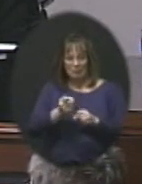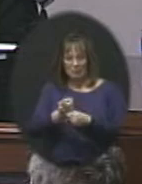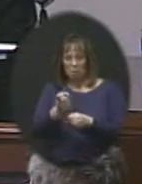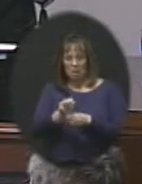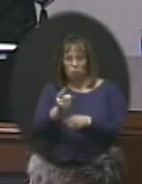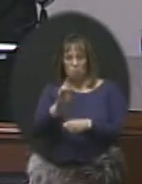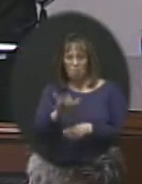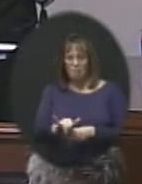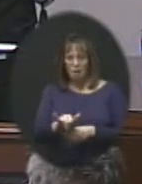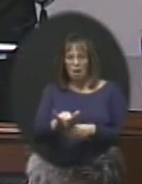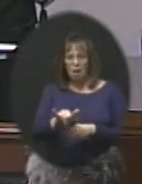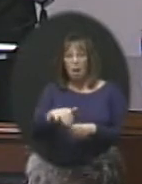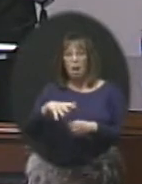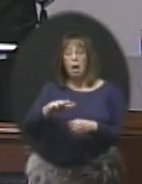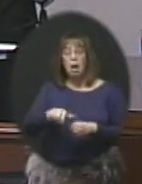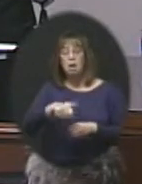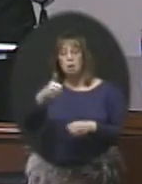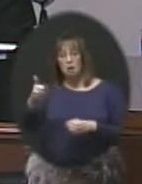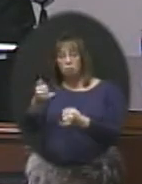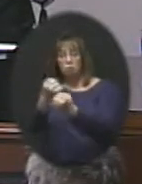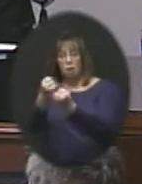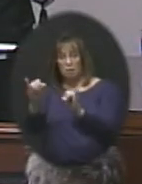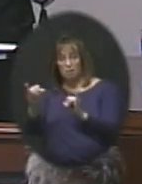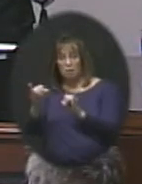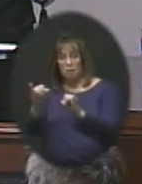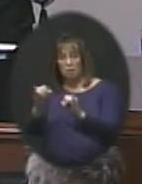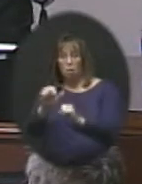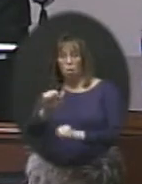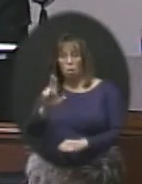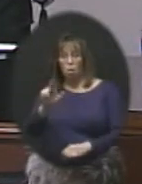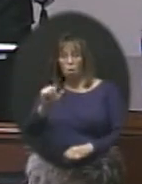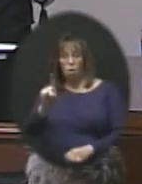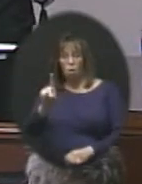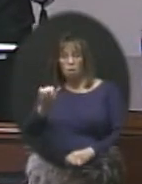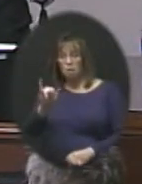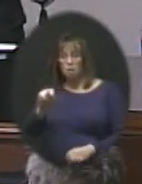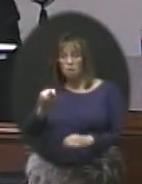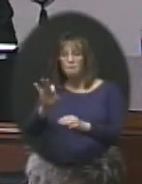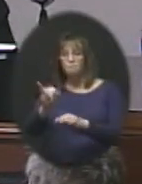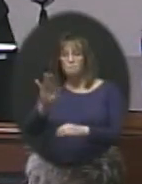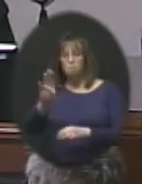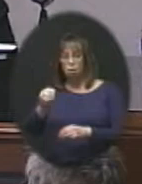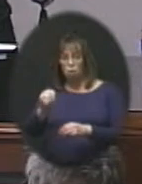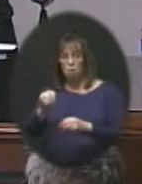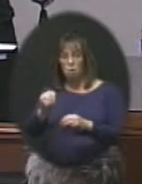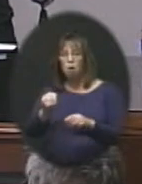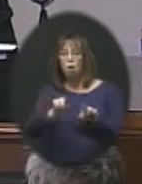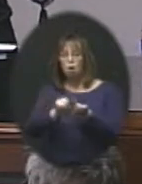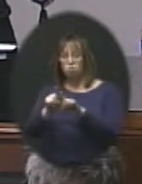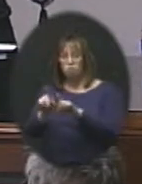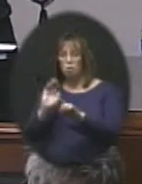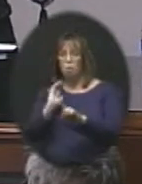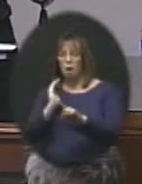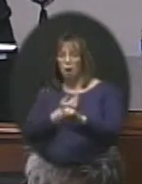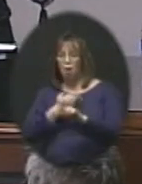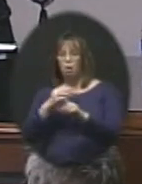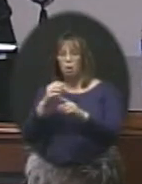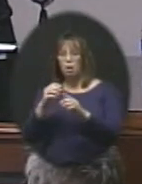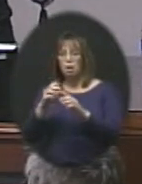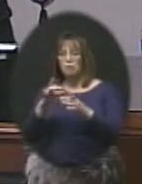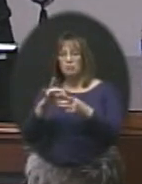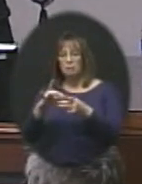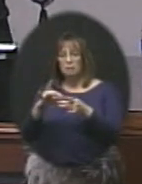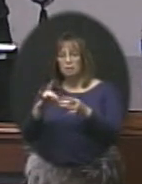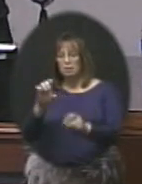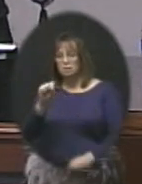by an external independent audit firm as part of our normal annual financial statement audit. And while they